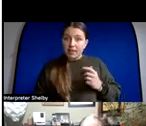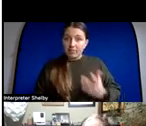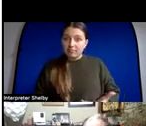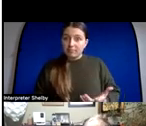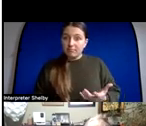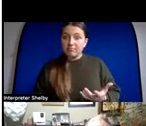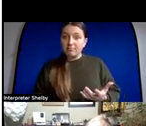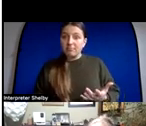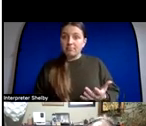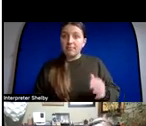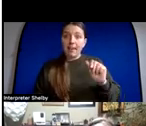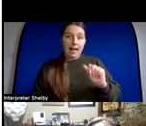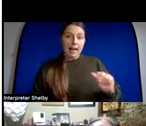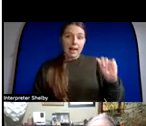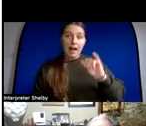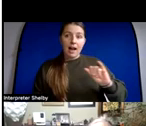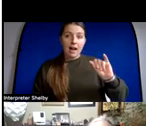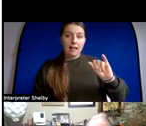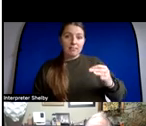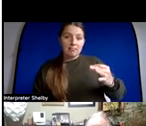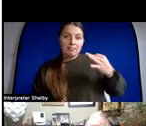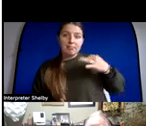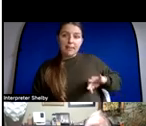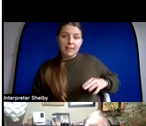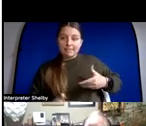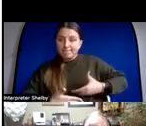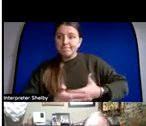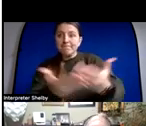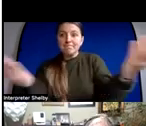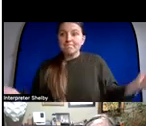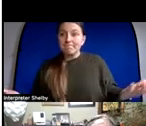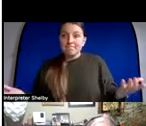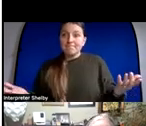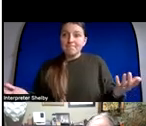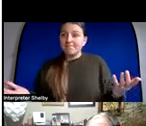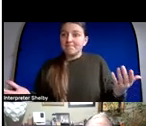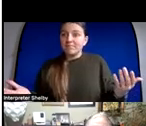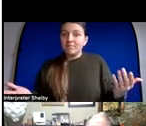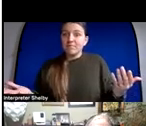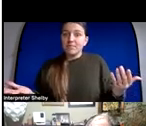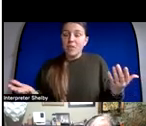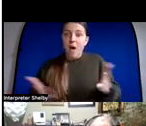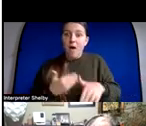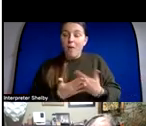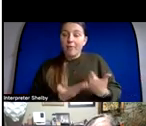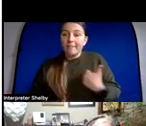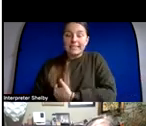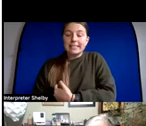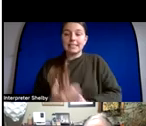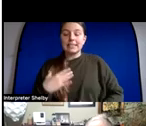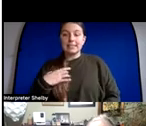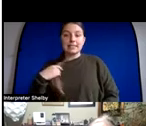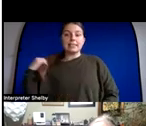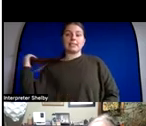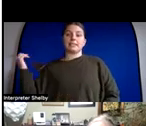of artificial intelligence and all the capacity that is accrued uh accrue